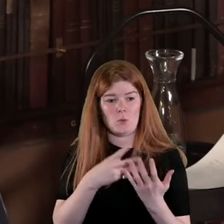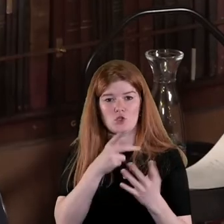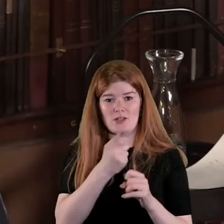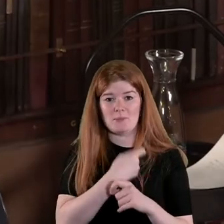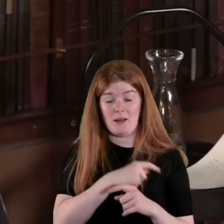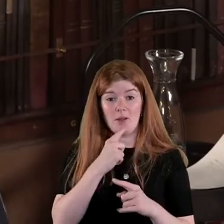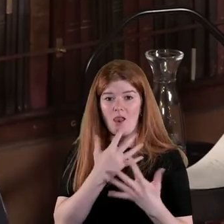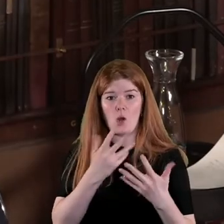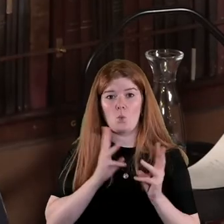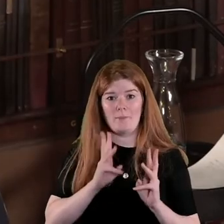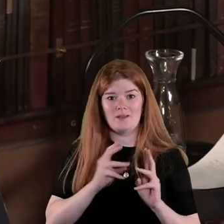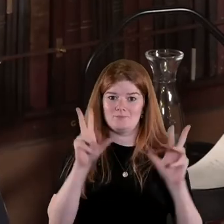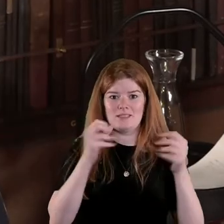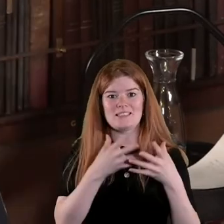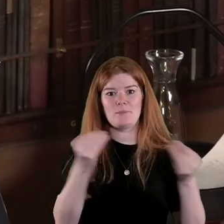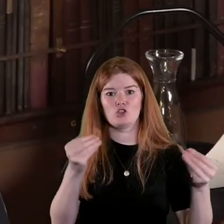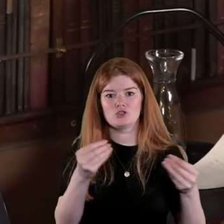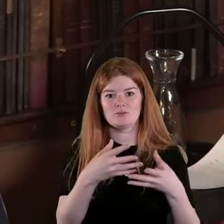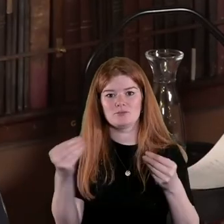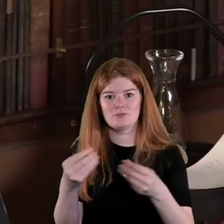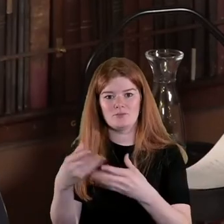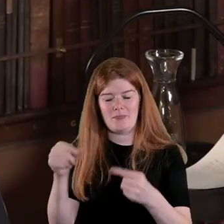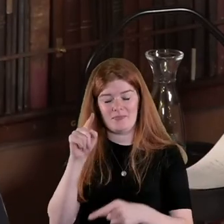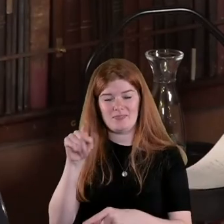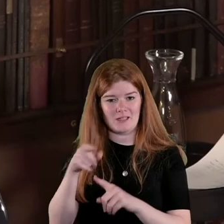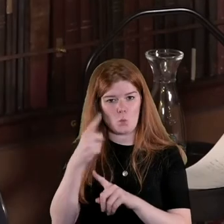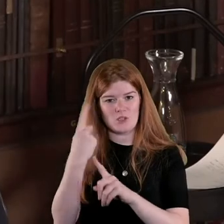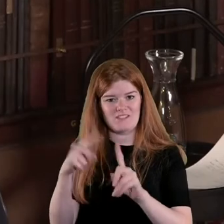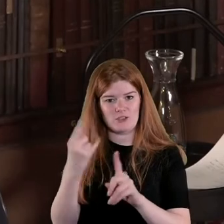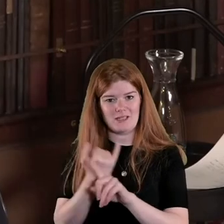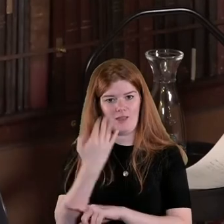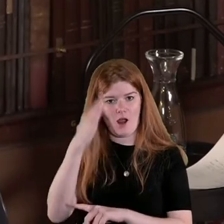many women were disappeared as well that's a difference with the Irish Revolution